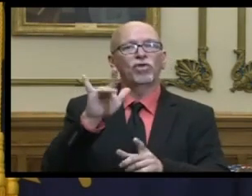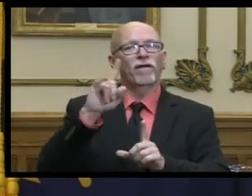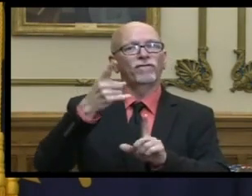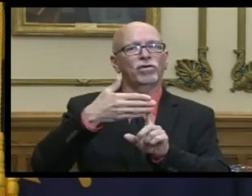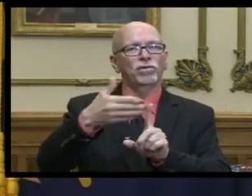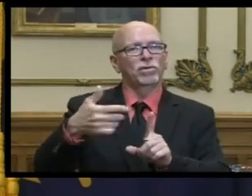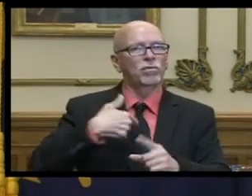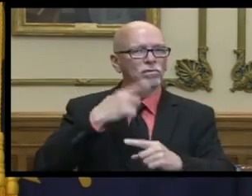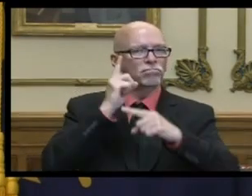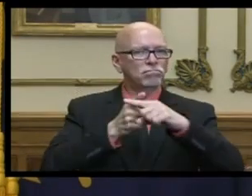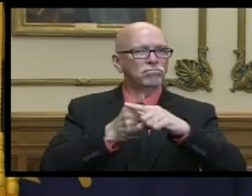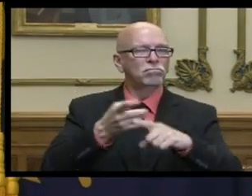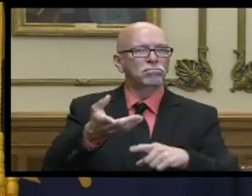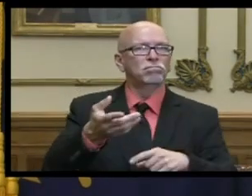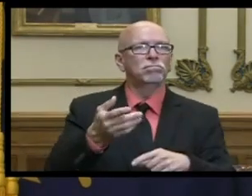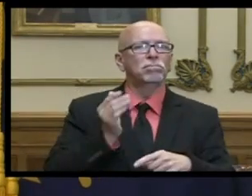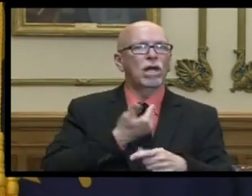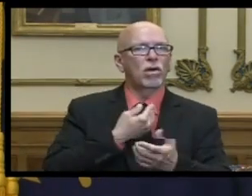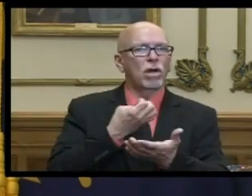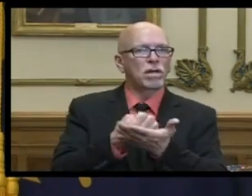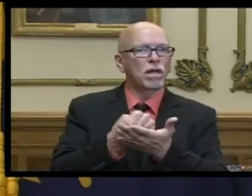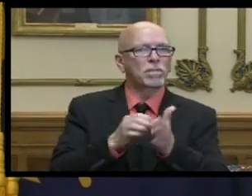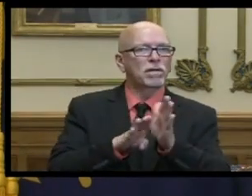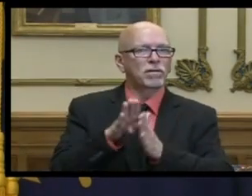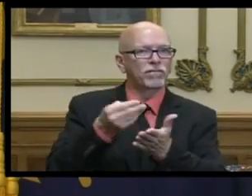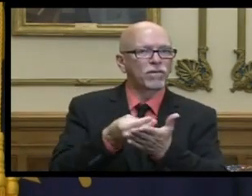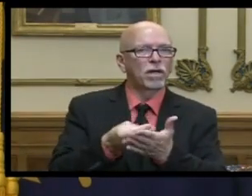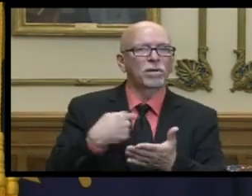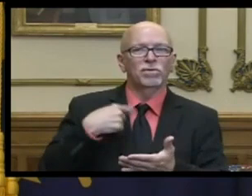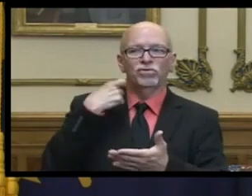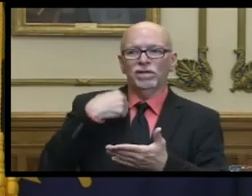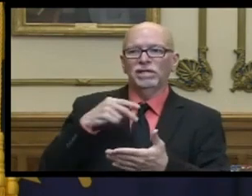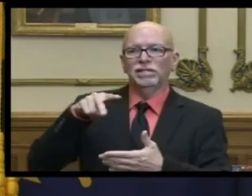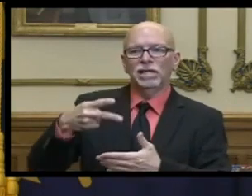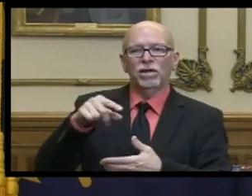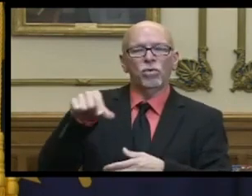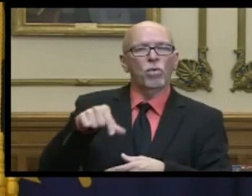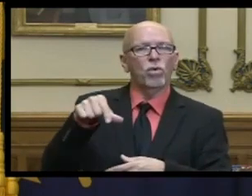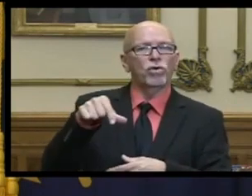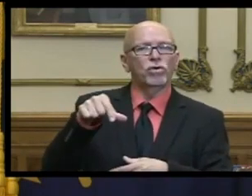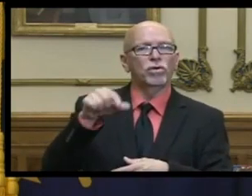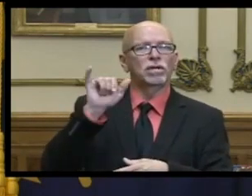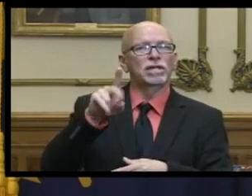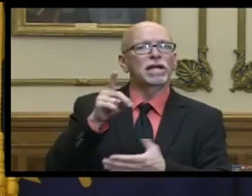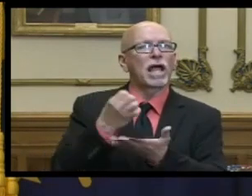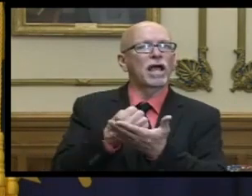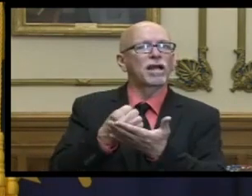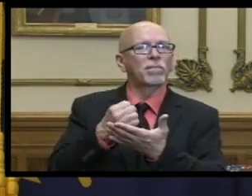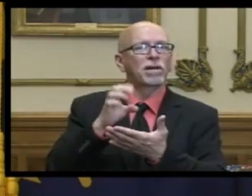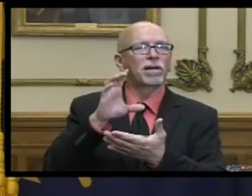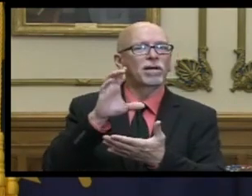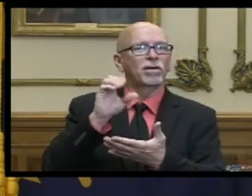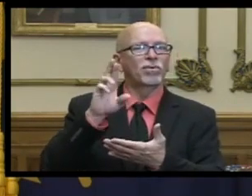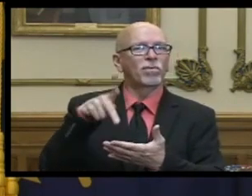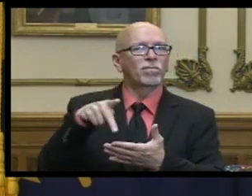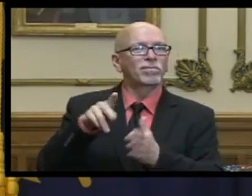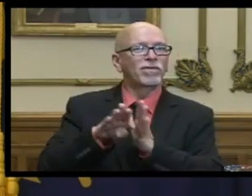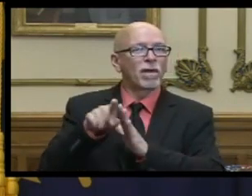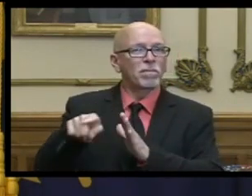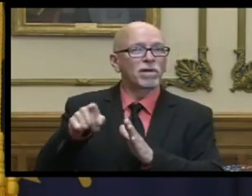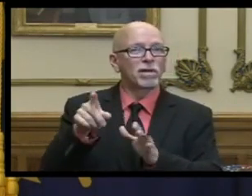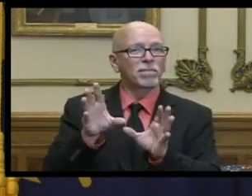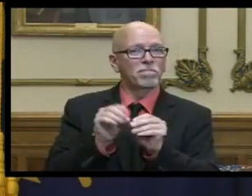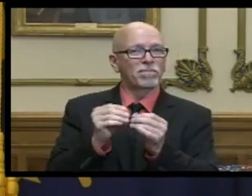optimistic about uh our economic development fronts we just had a second quarter indiana economic development corporation board meeting